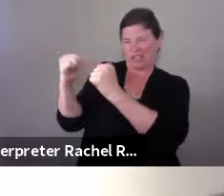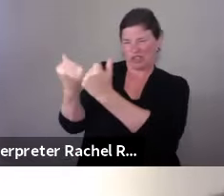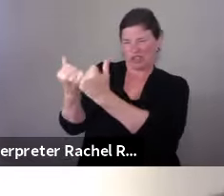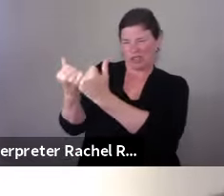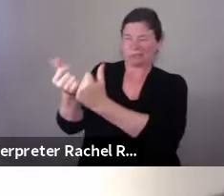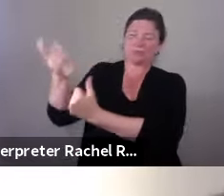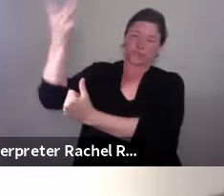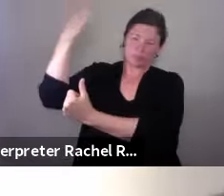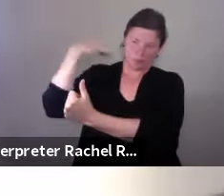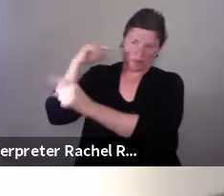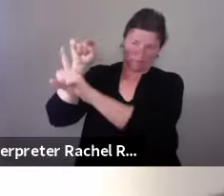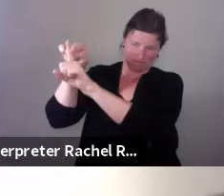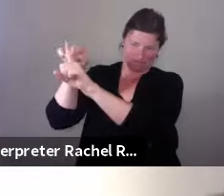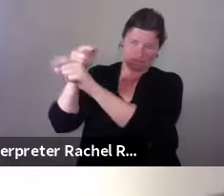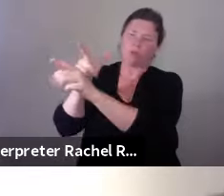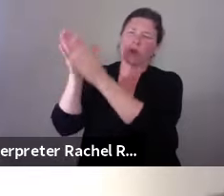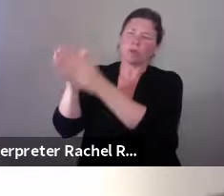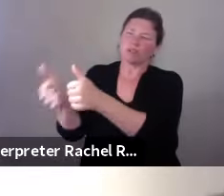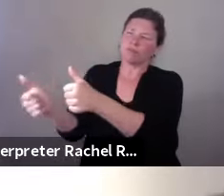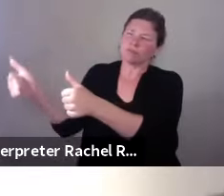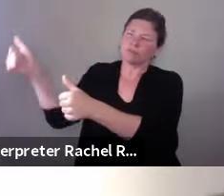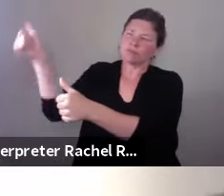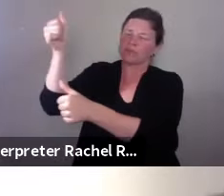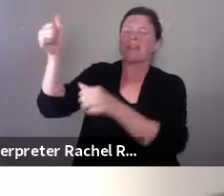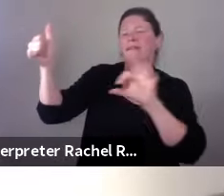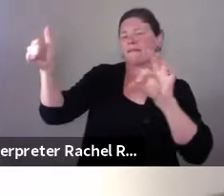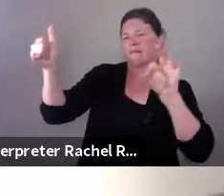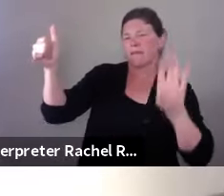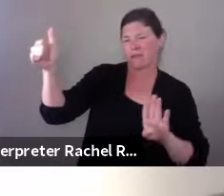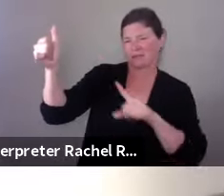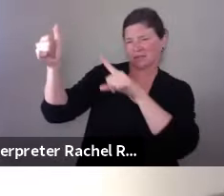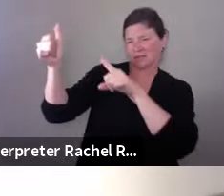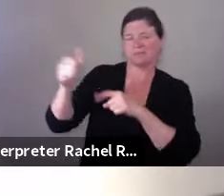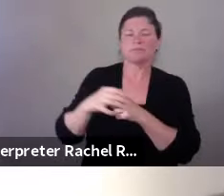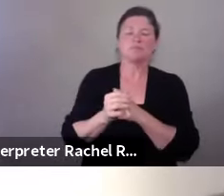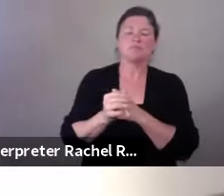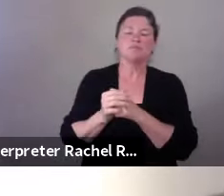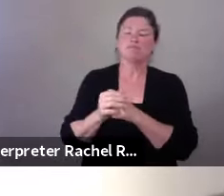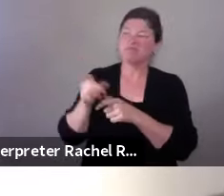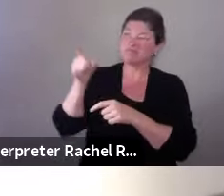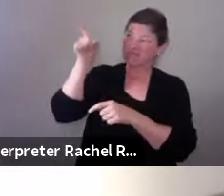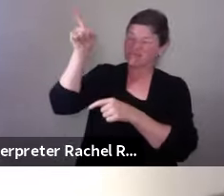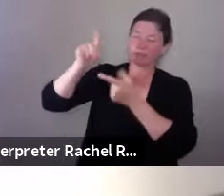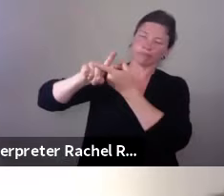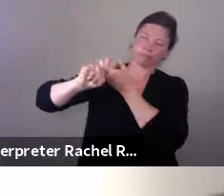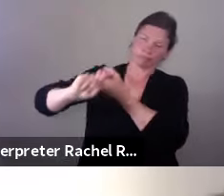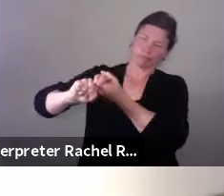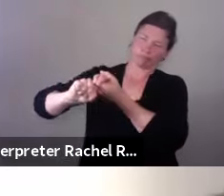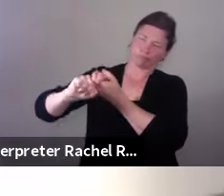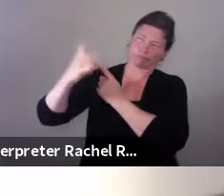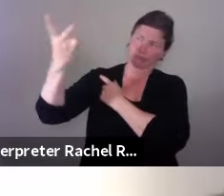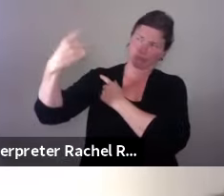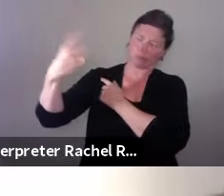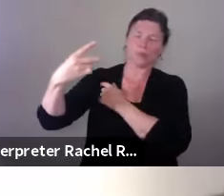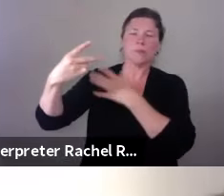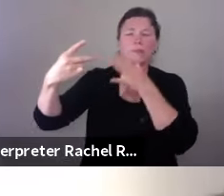up in Fairbanks, was a good friend. She saw